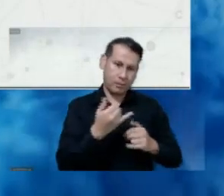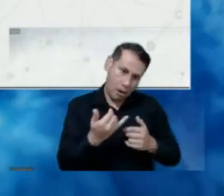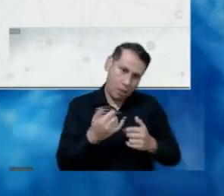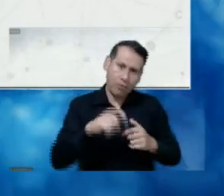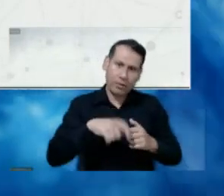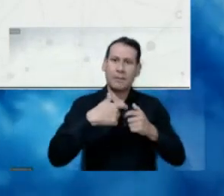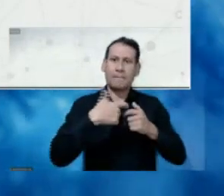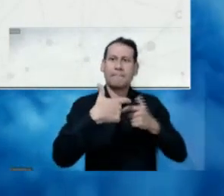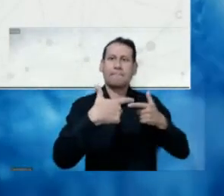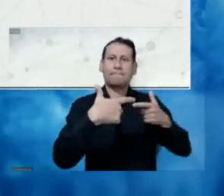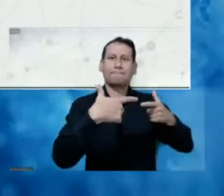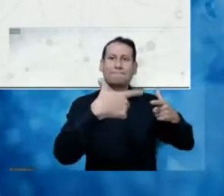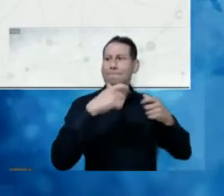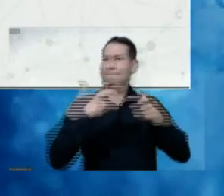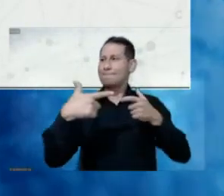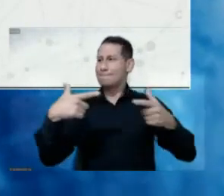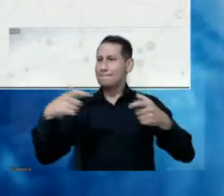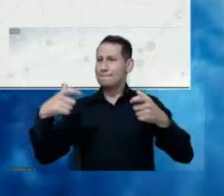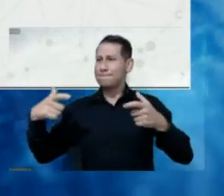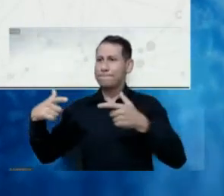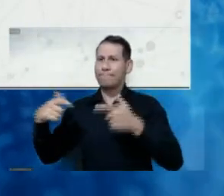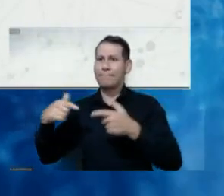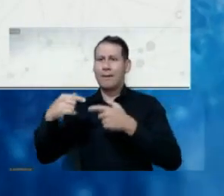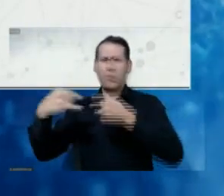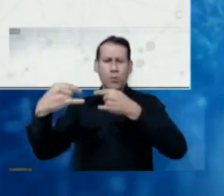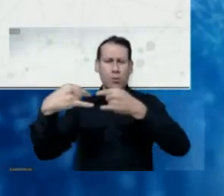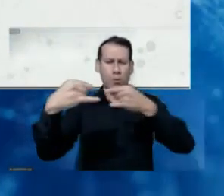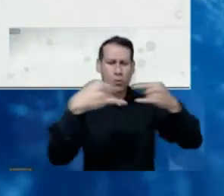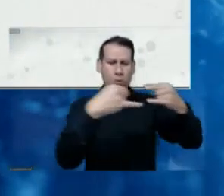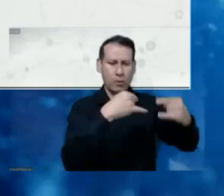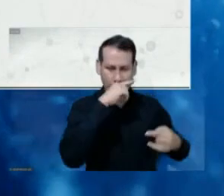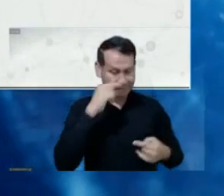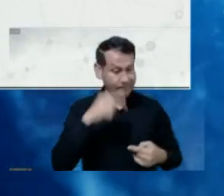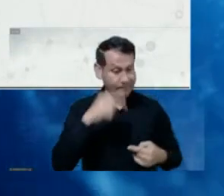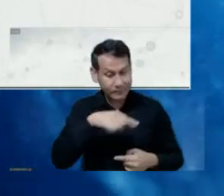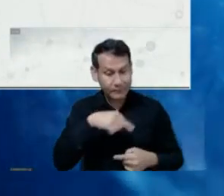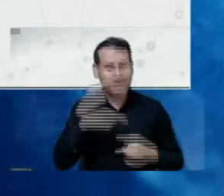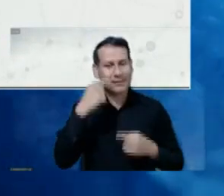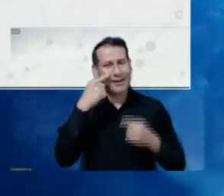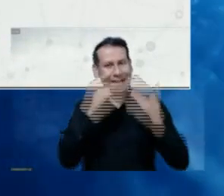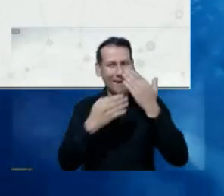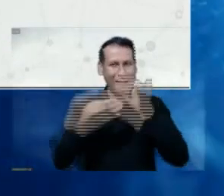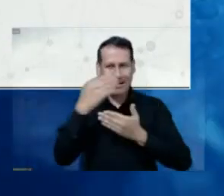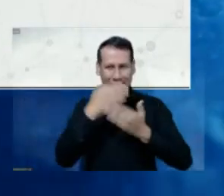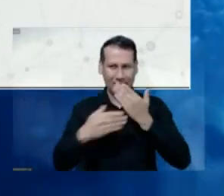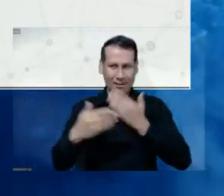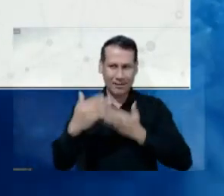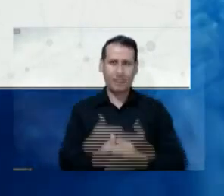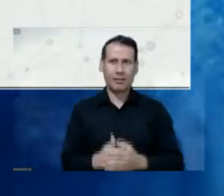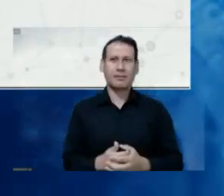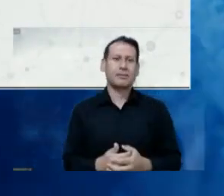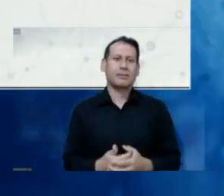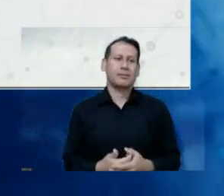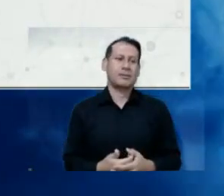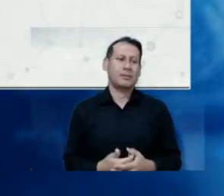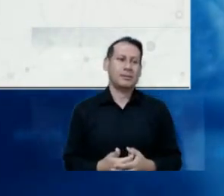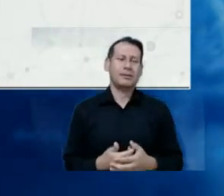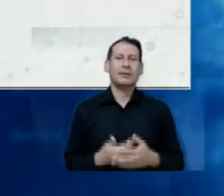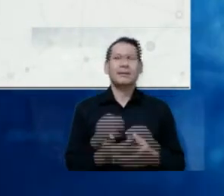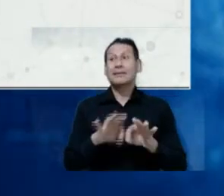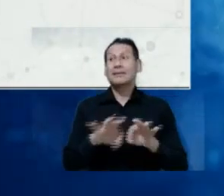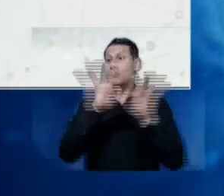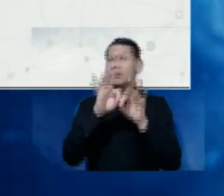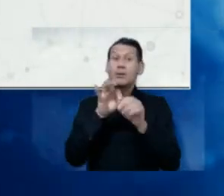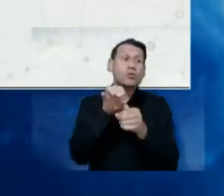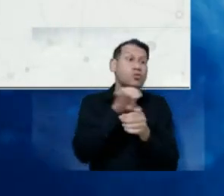but the operators need a spectrum so that they can use that infrastructure. So, when we talk about this migration